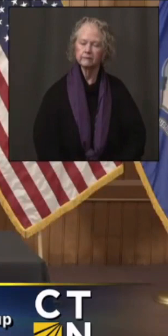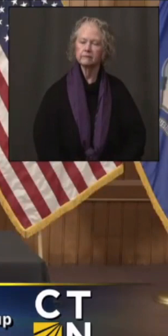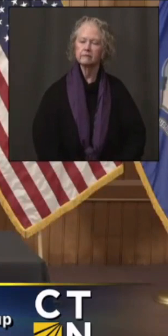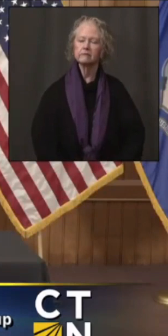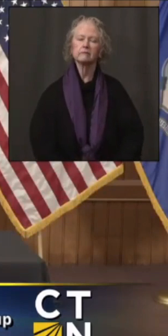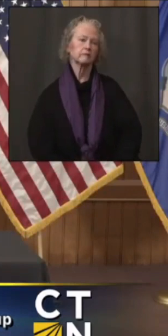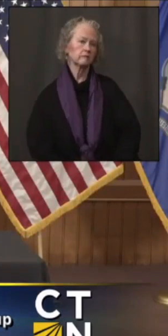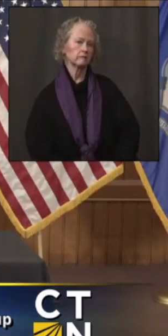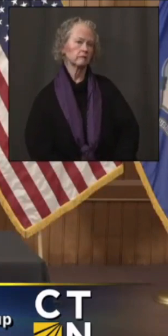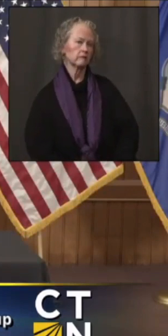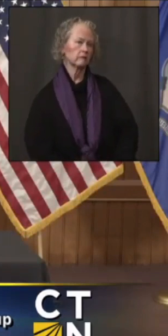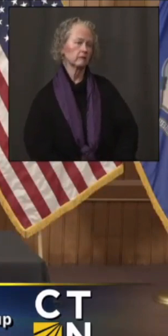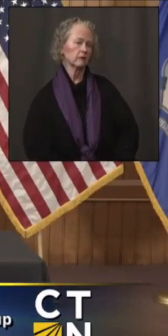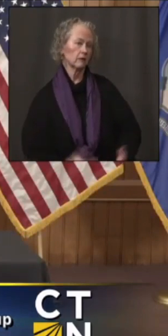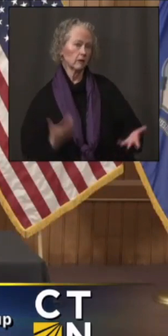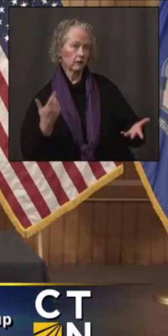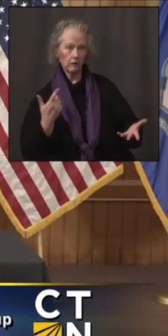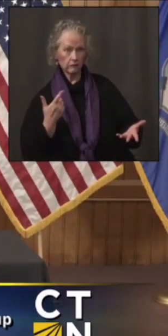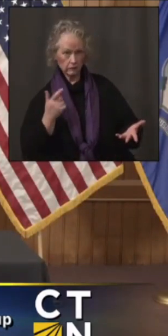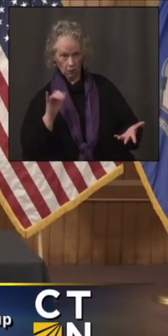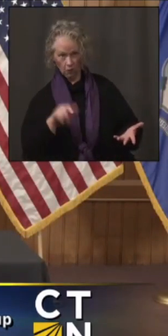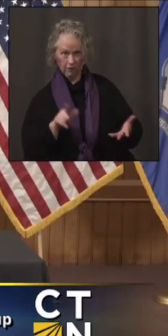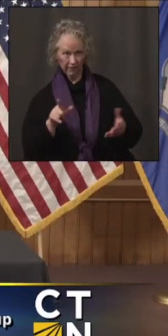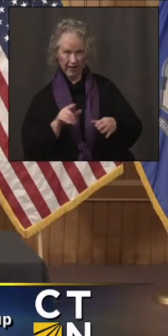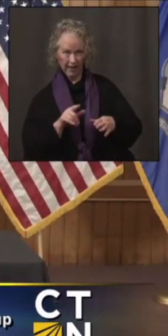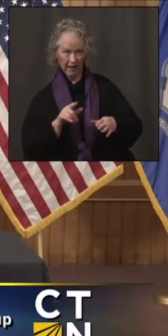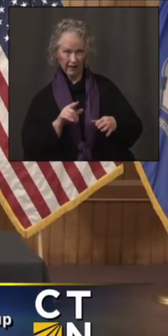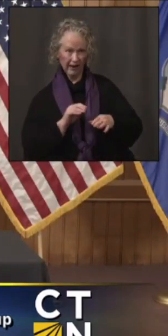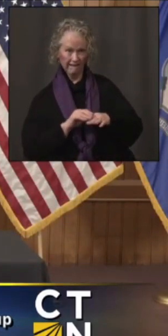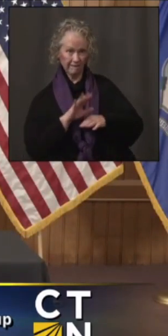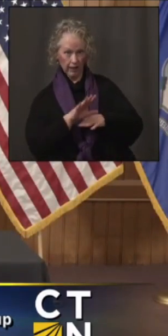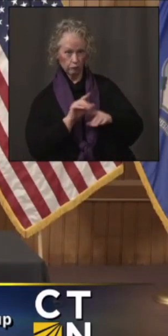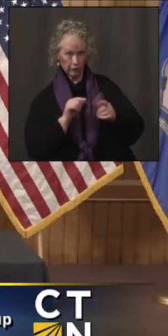So will the advisory group vote on these recommendations?